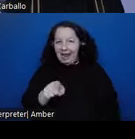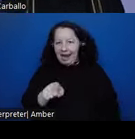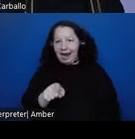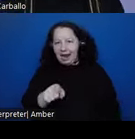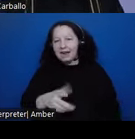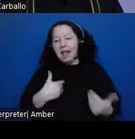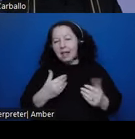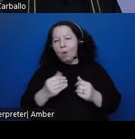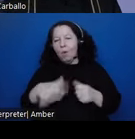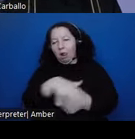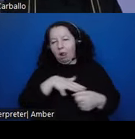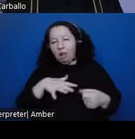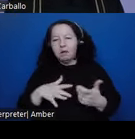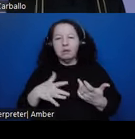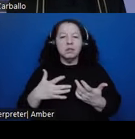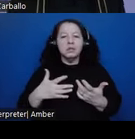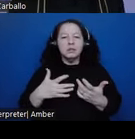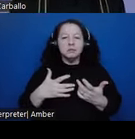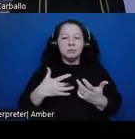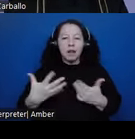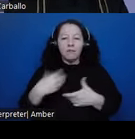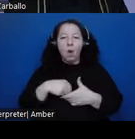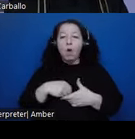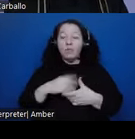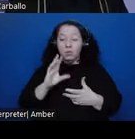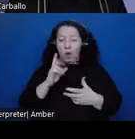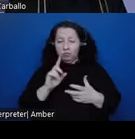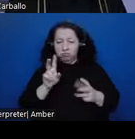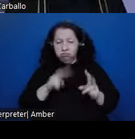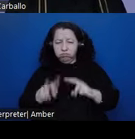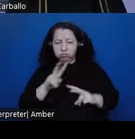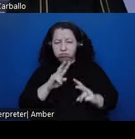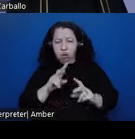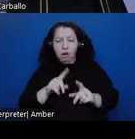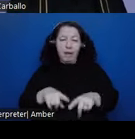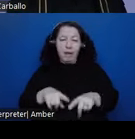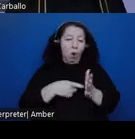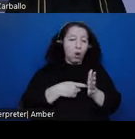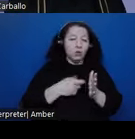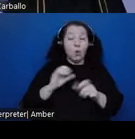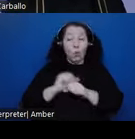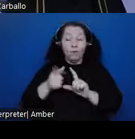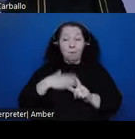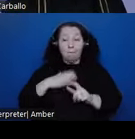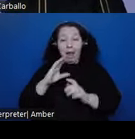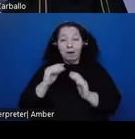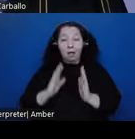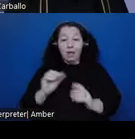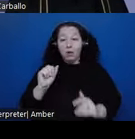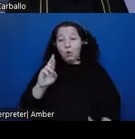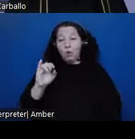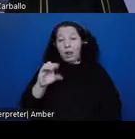And when we look at Tlaxcala itself archaeologically, the of my colleague Aurelio Lopez, whose picture is on top right,